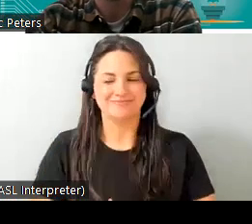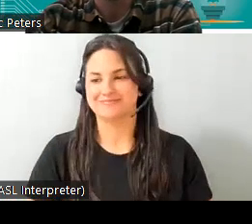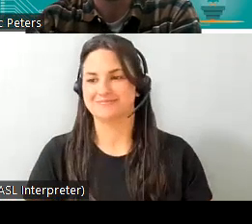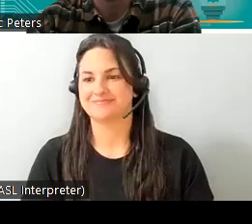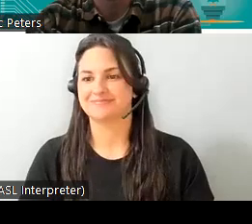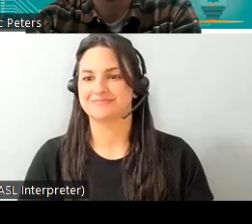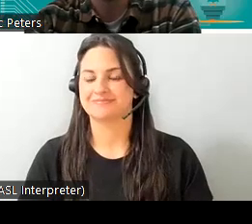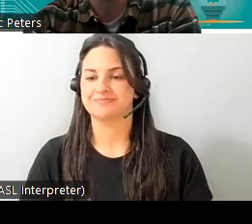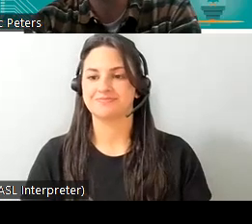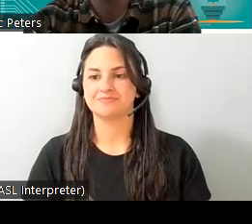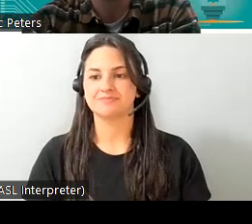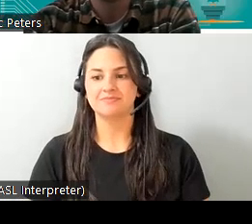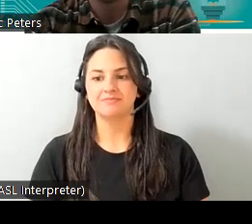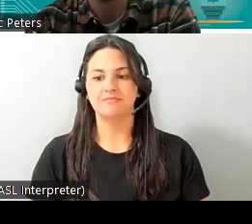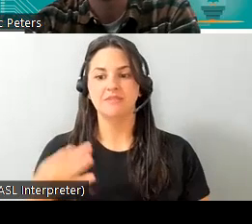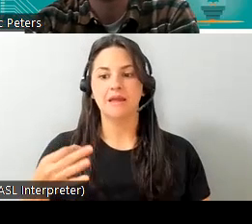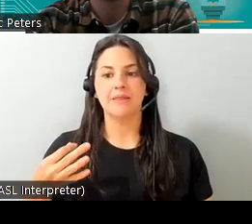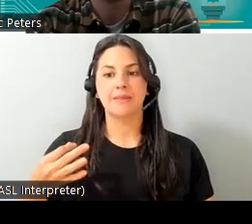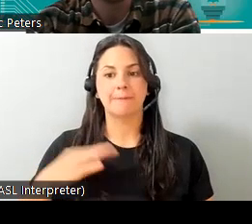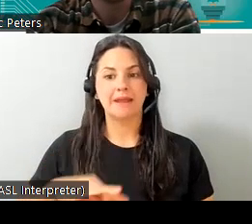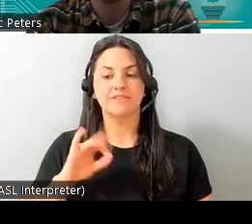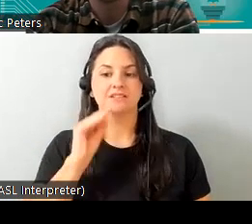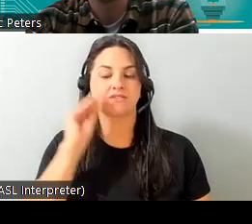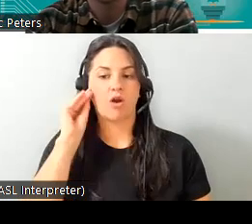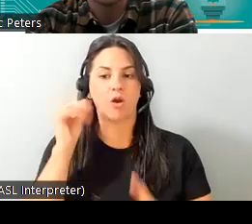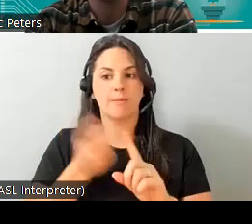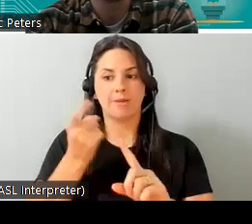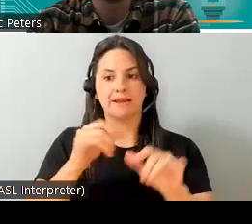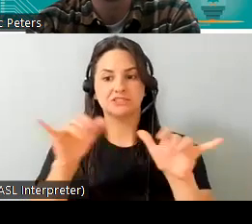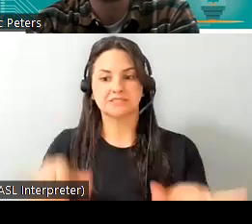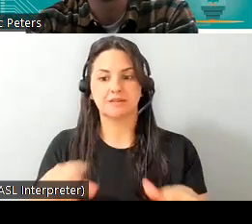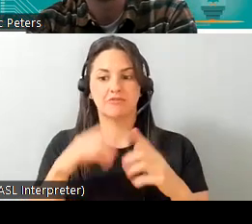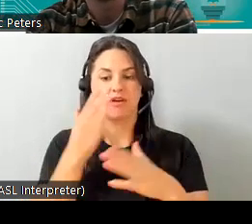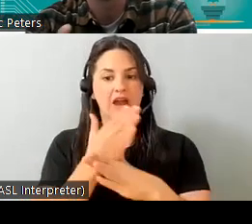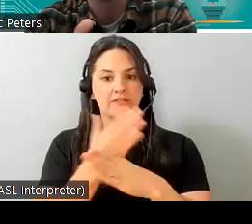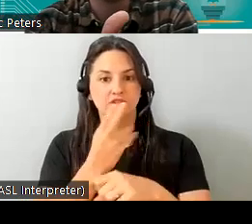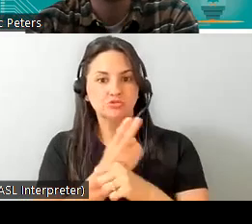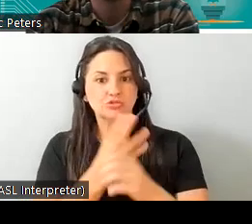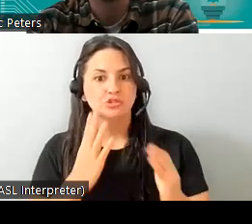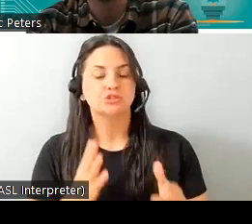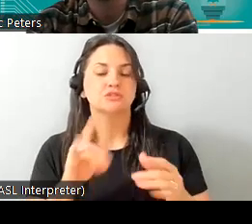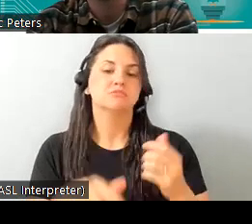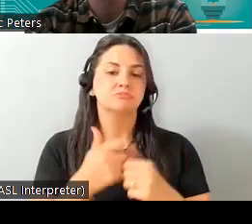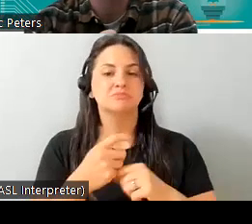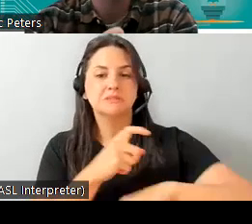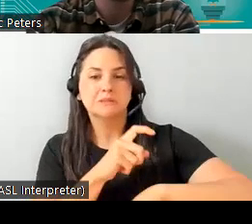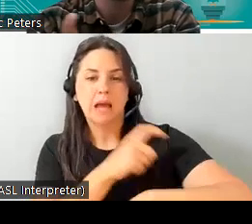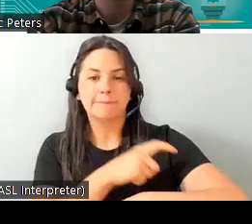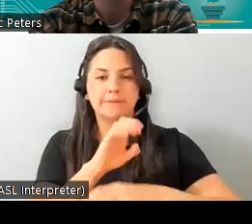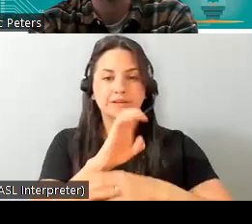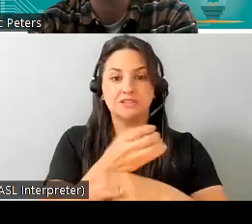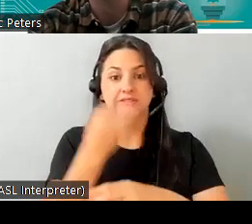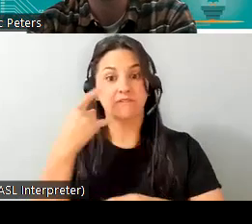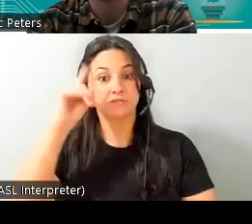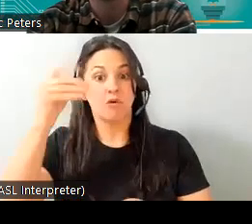thank you so uh the benefits of a home automation system for the average user are mostly you know in time and energy so if you have a smart home